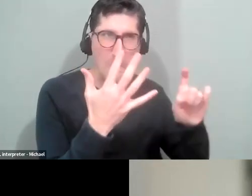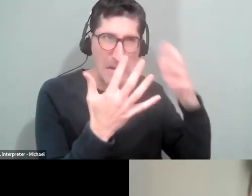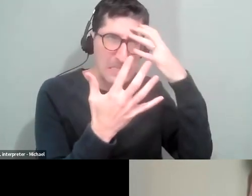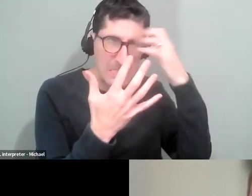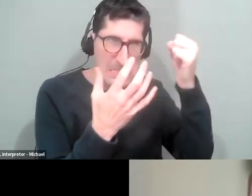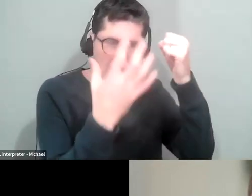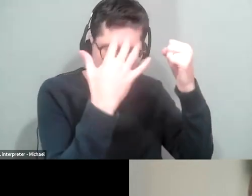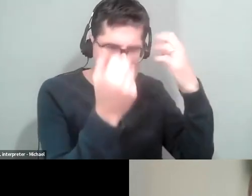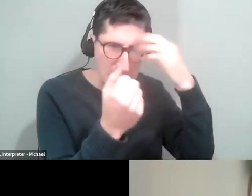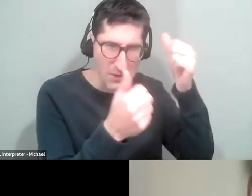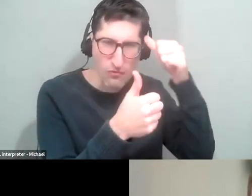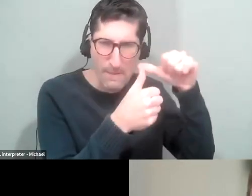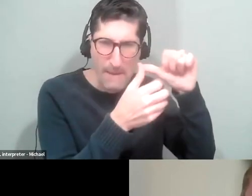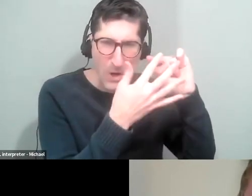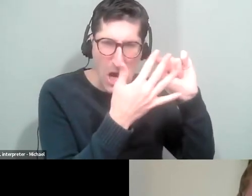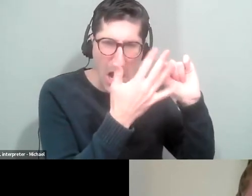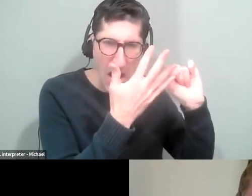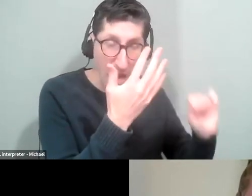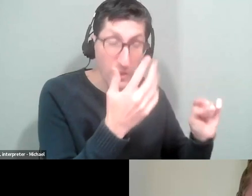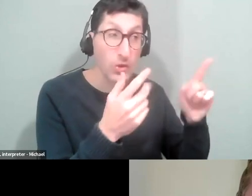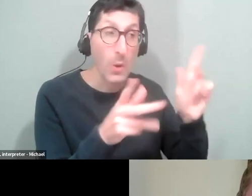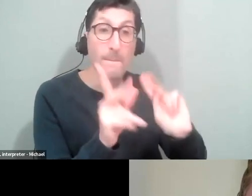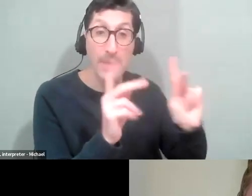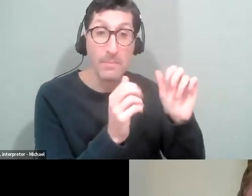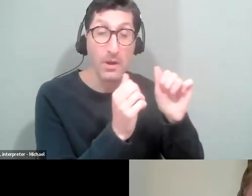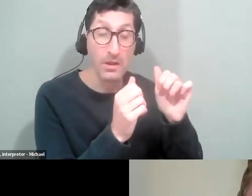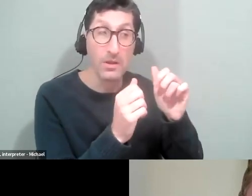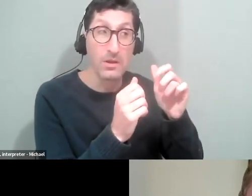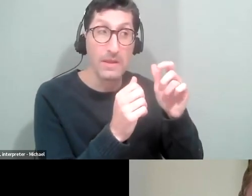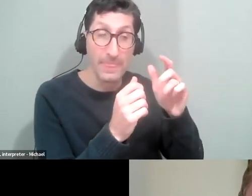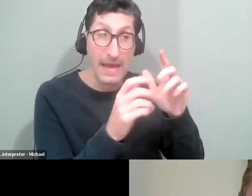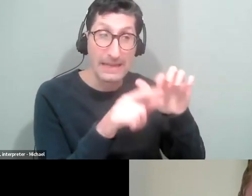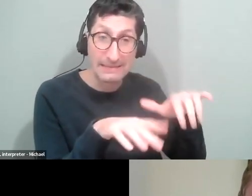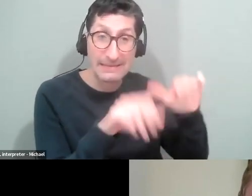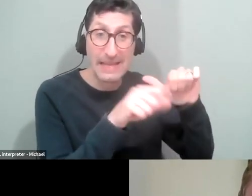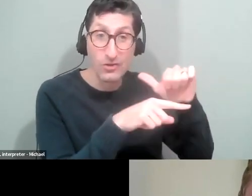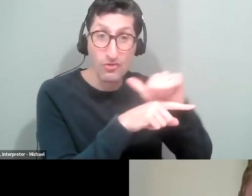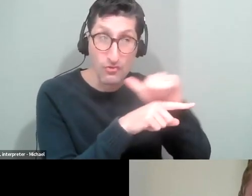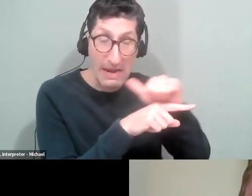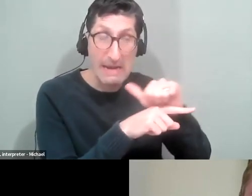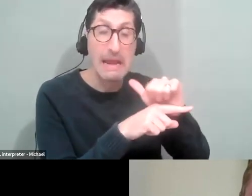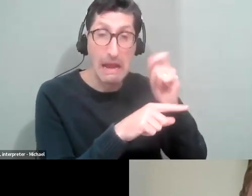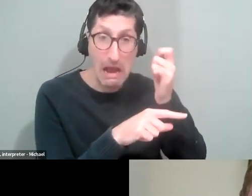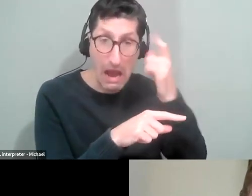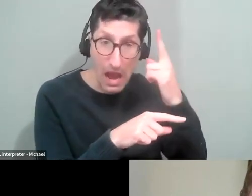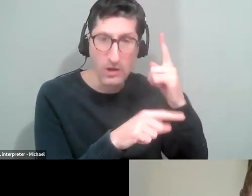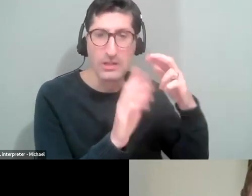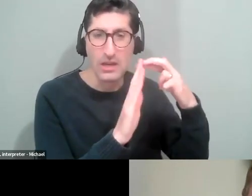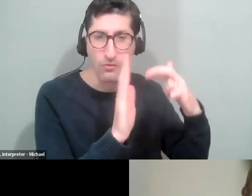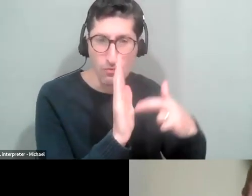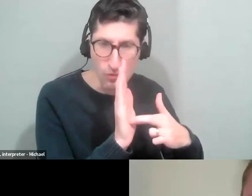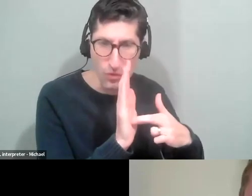even though people who are poll workers are trained on accessibility and interacting with disabled voters, um,